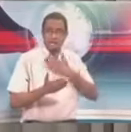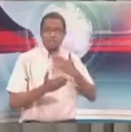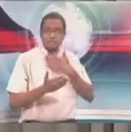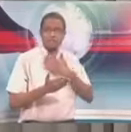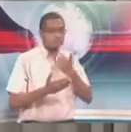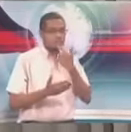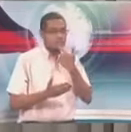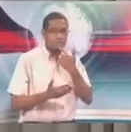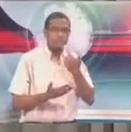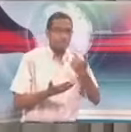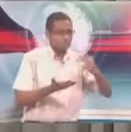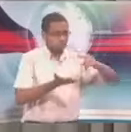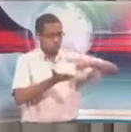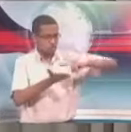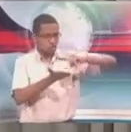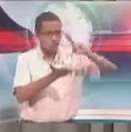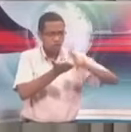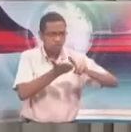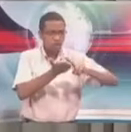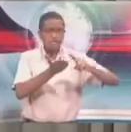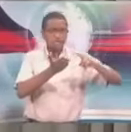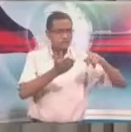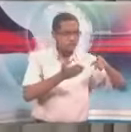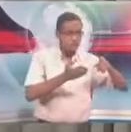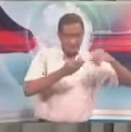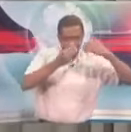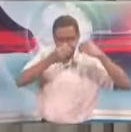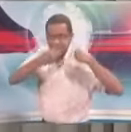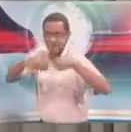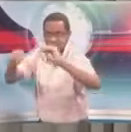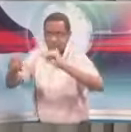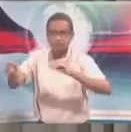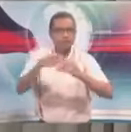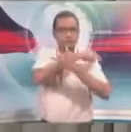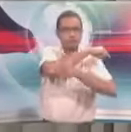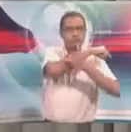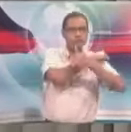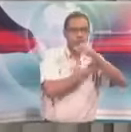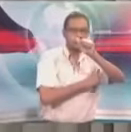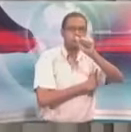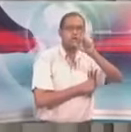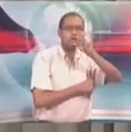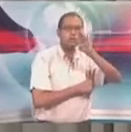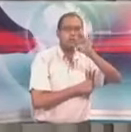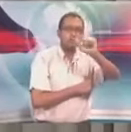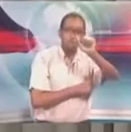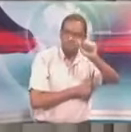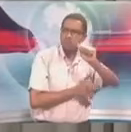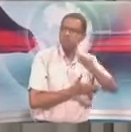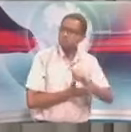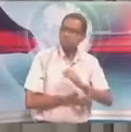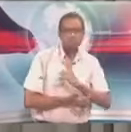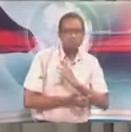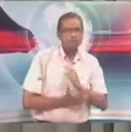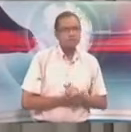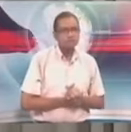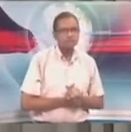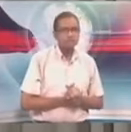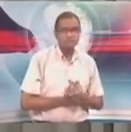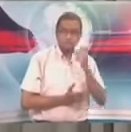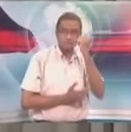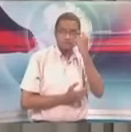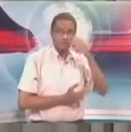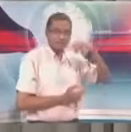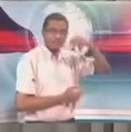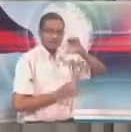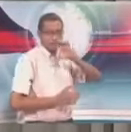clear contract with that sale of fuel to Aruba, which has happened in the past, because Paria supplies fuel throughout the region,